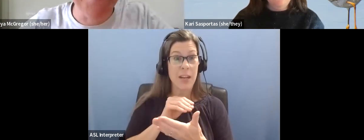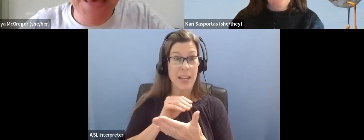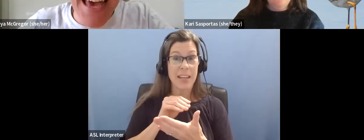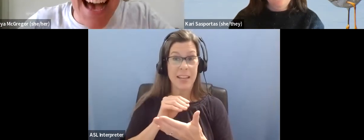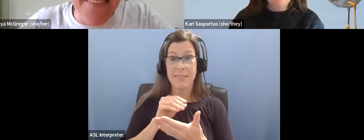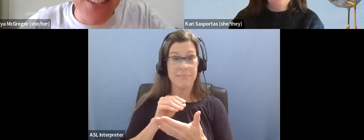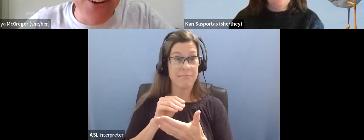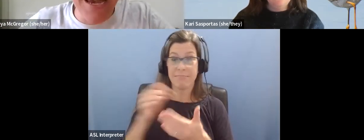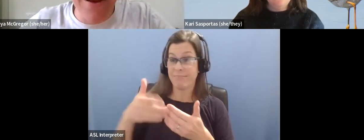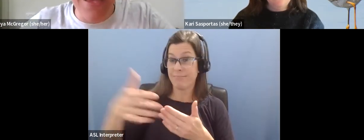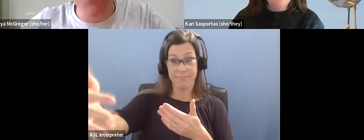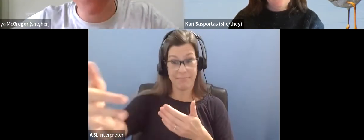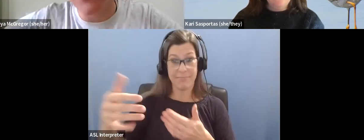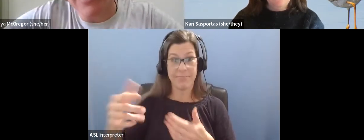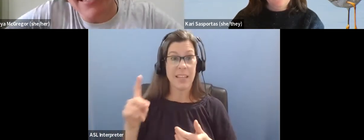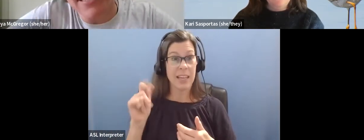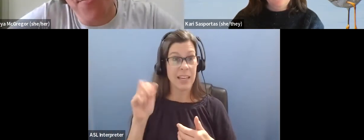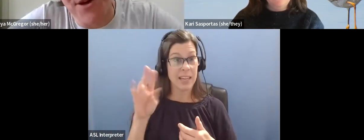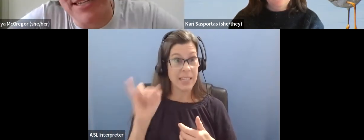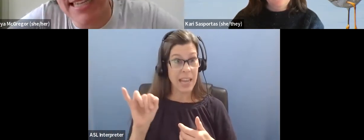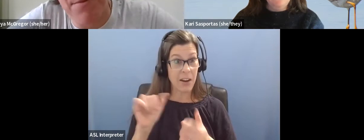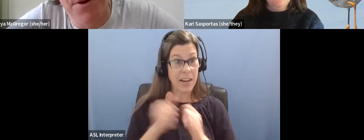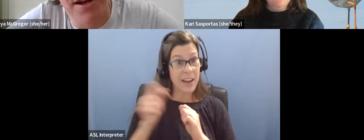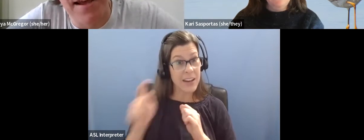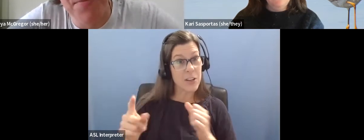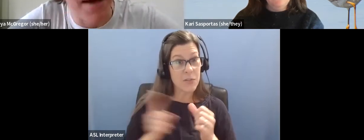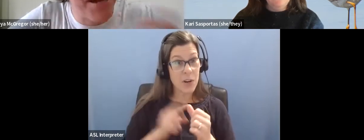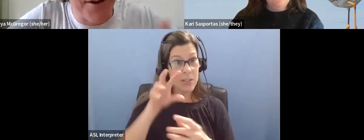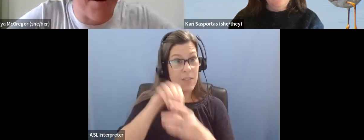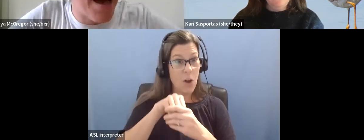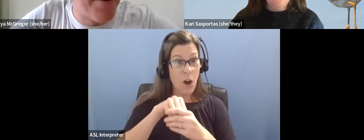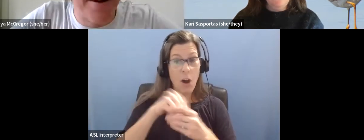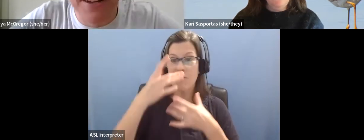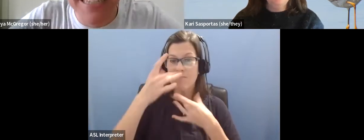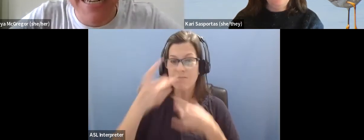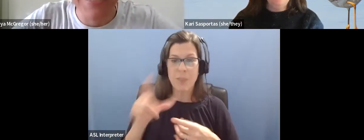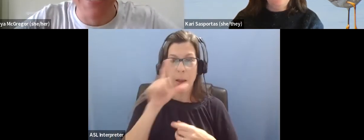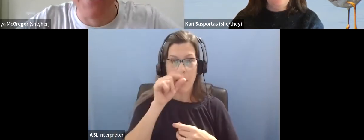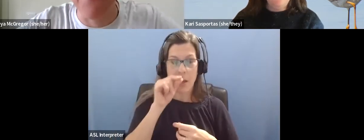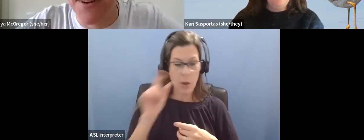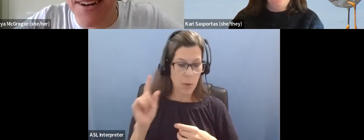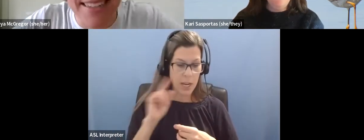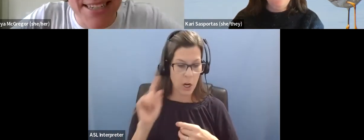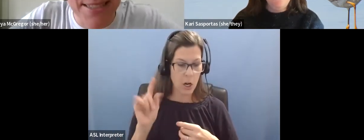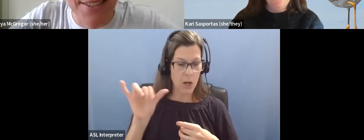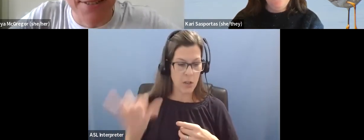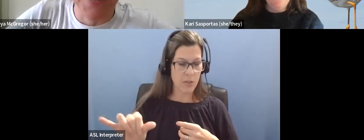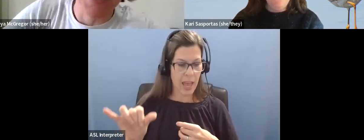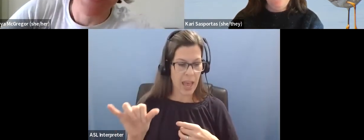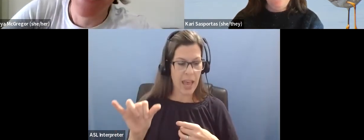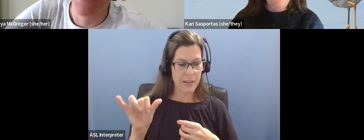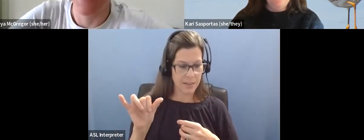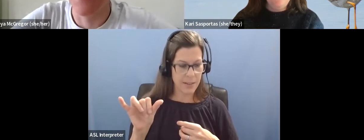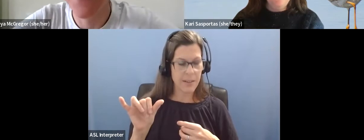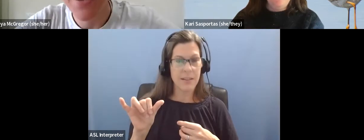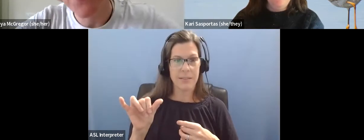as well. So, Kerry, how did you first get into birds and birding? We heard about a paraloxia, a very tongue twister of a